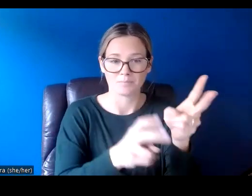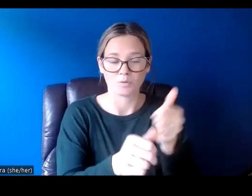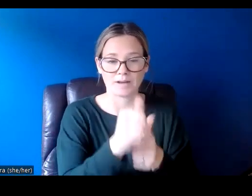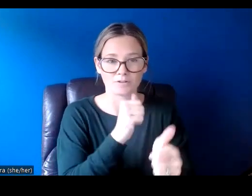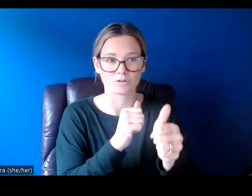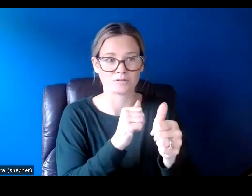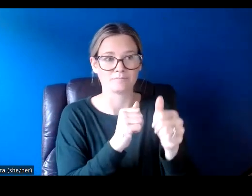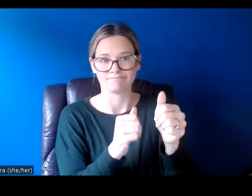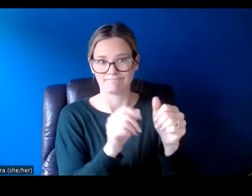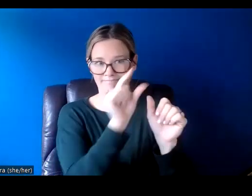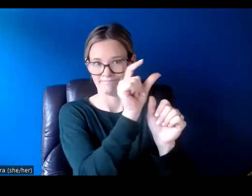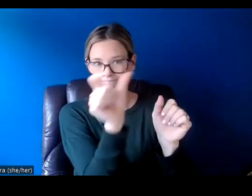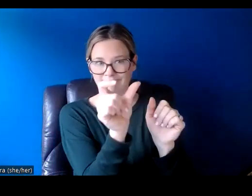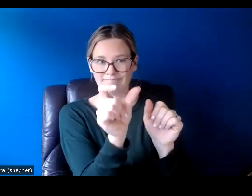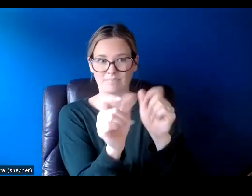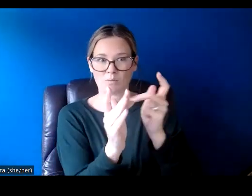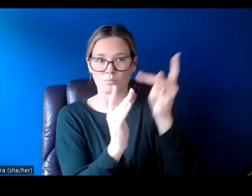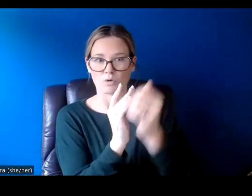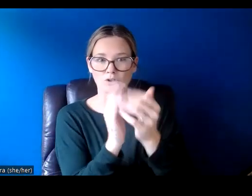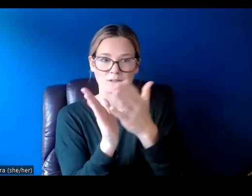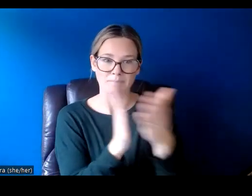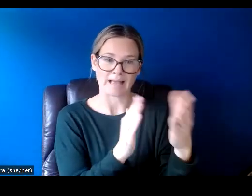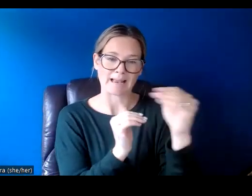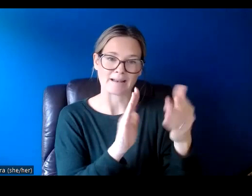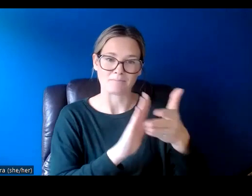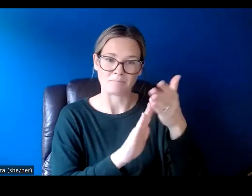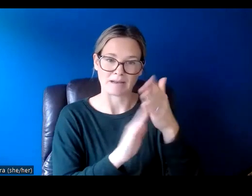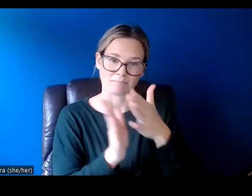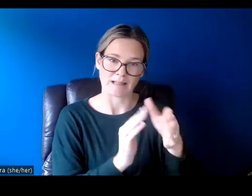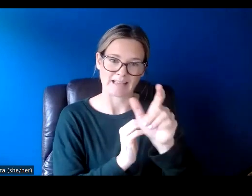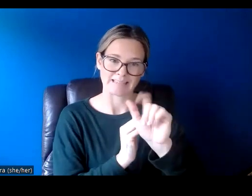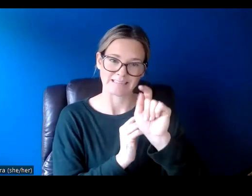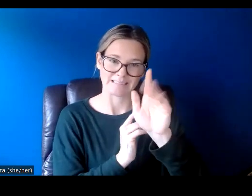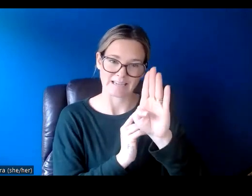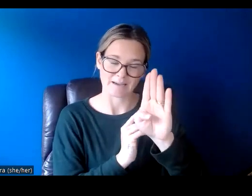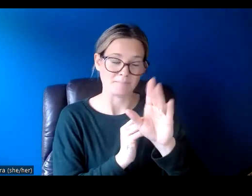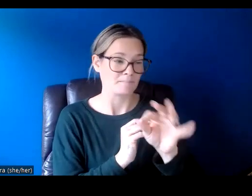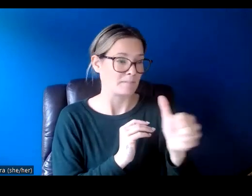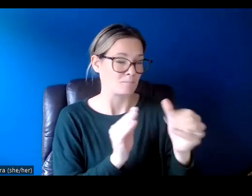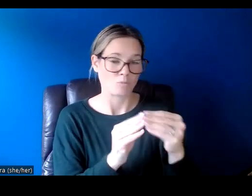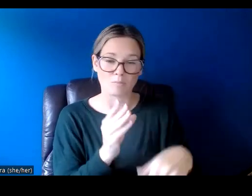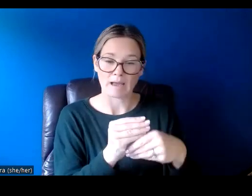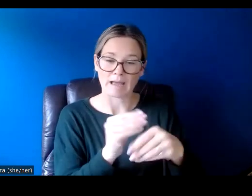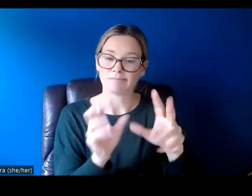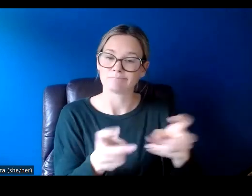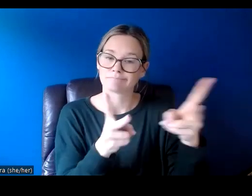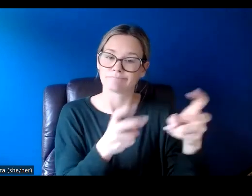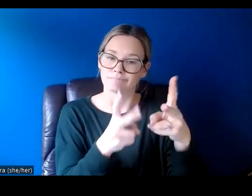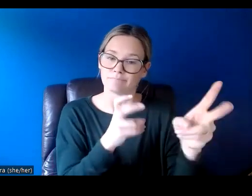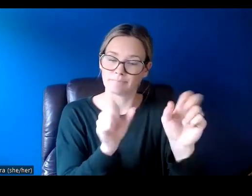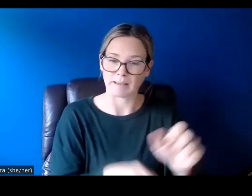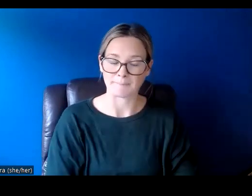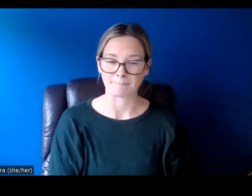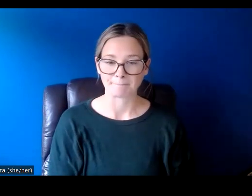the project plan and maintenance plan upload tab. Anything else you want to add there? It's a place